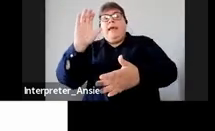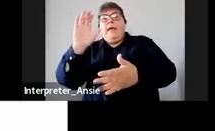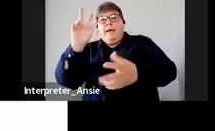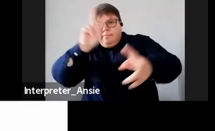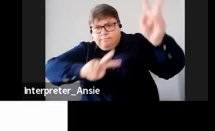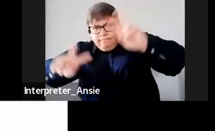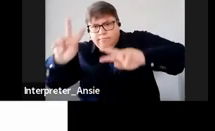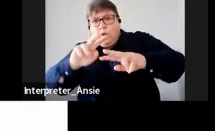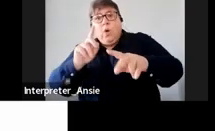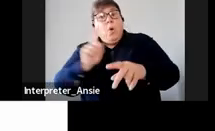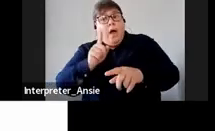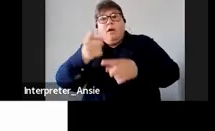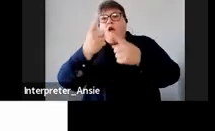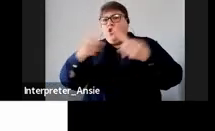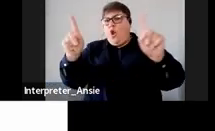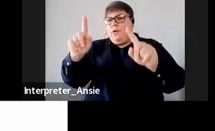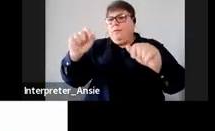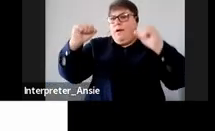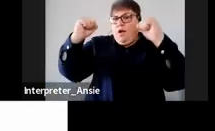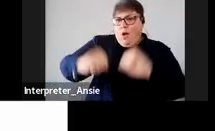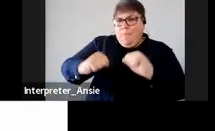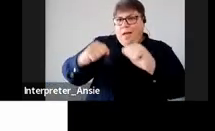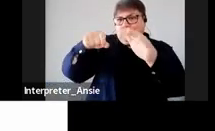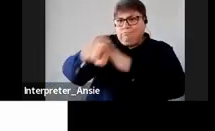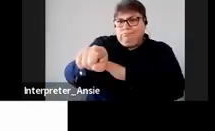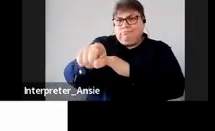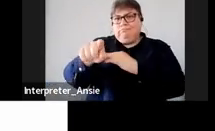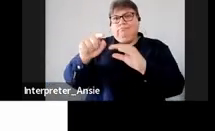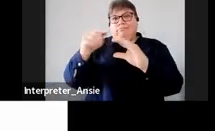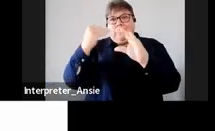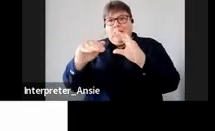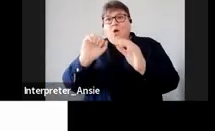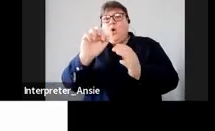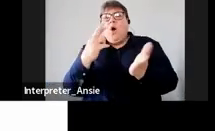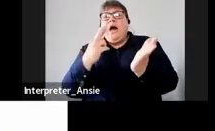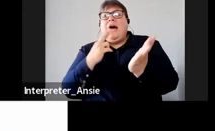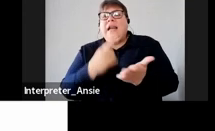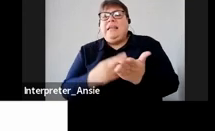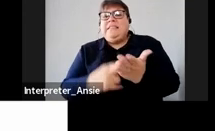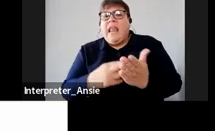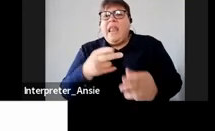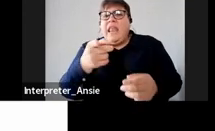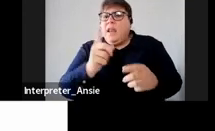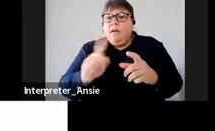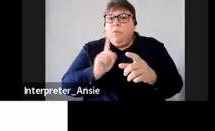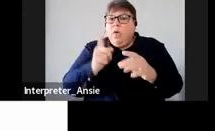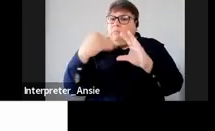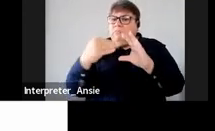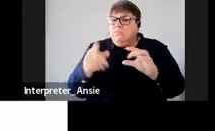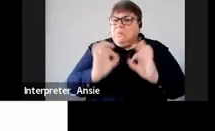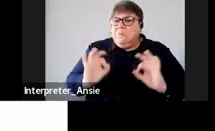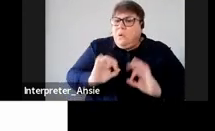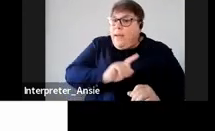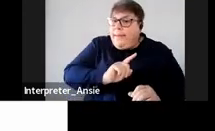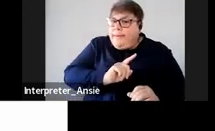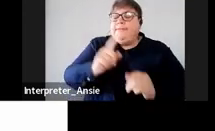-compliance the taxpayer must provide reasons for non-compliance for the request to be considered if the